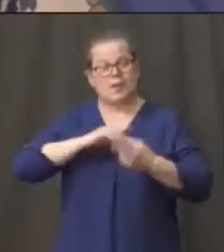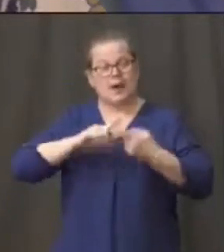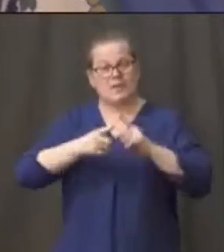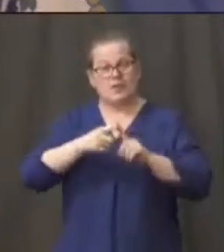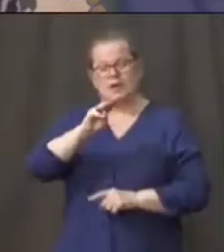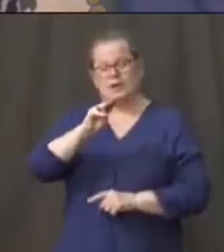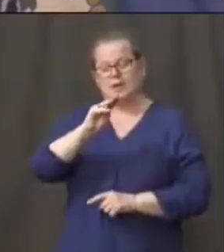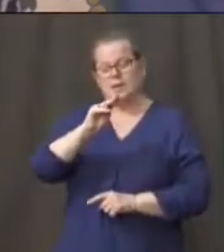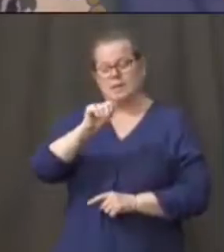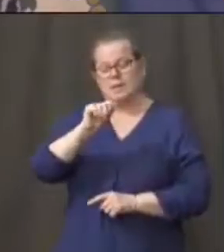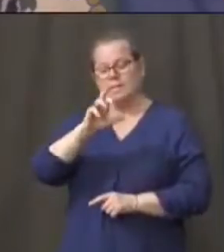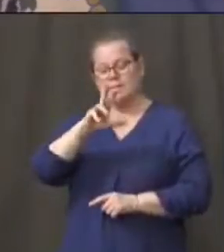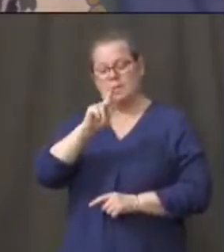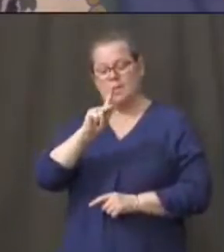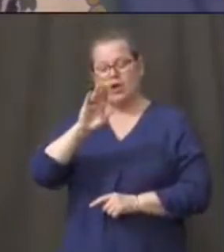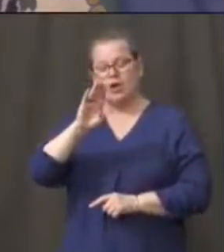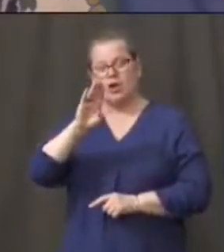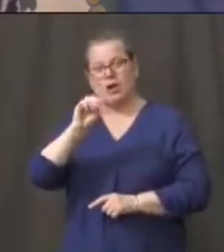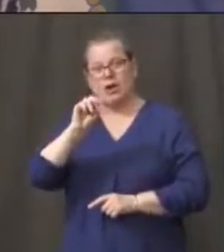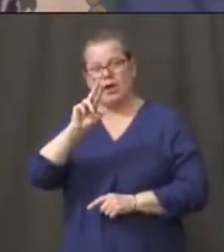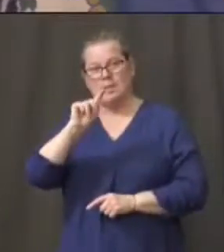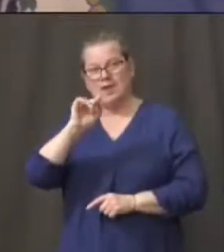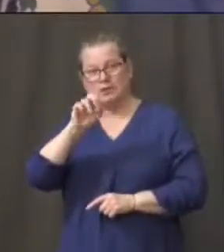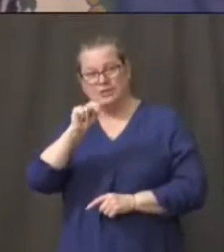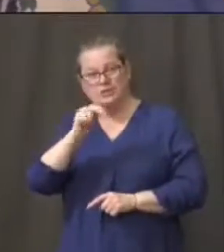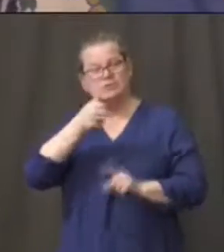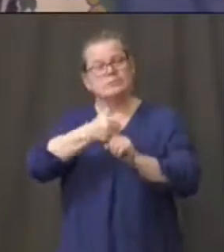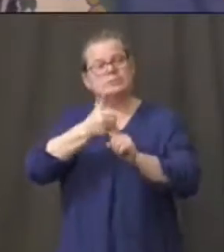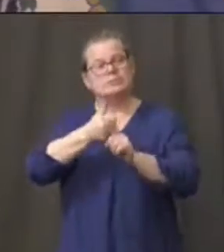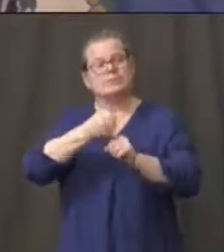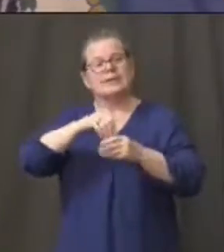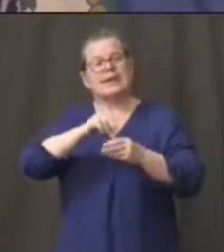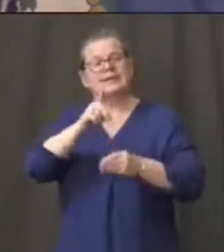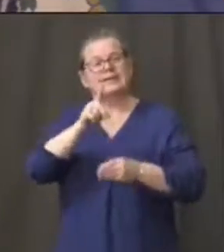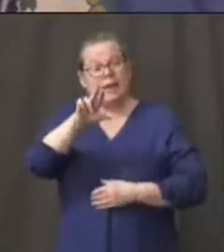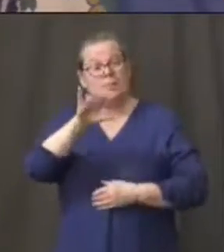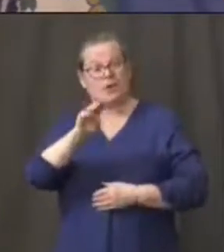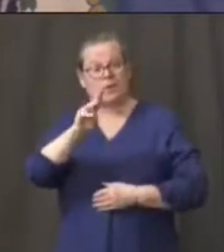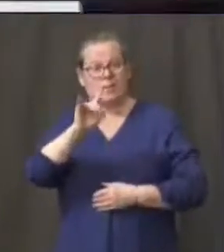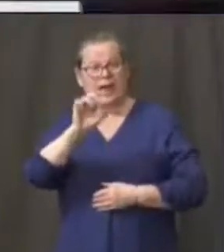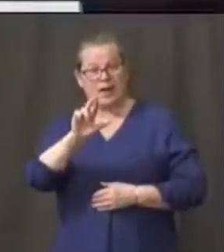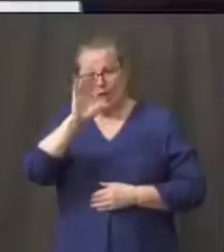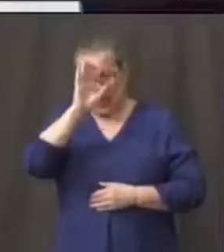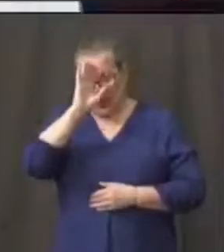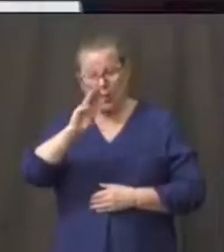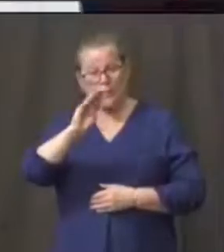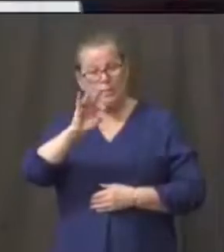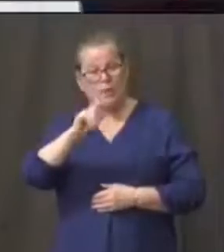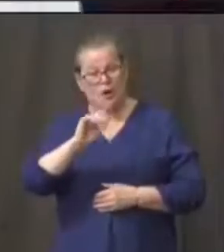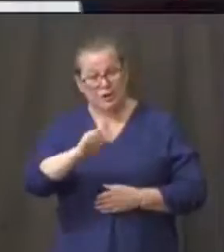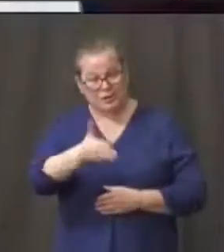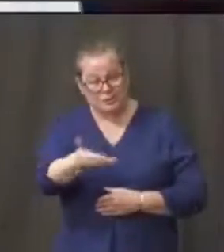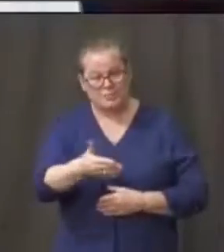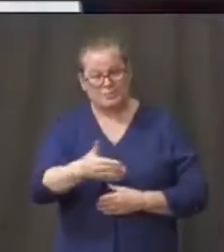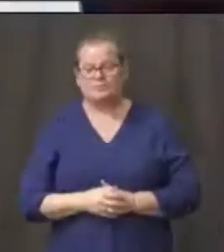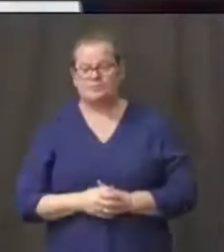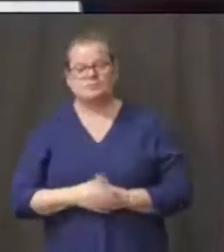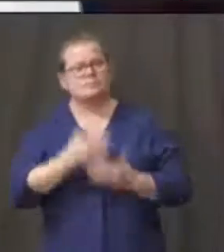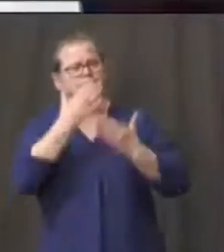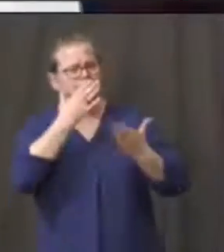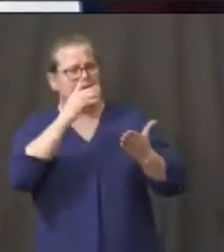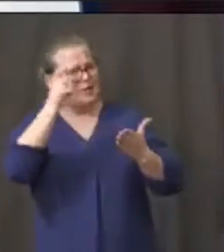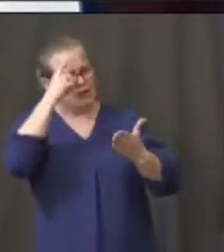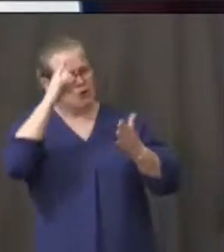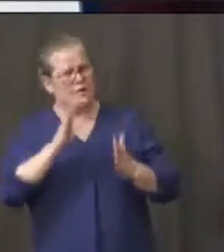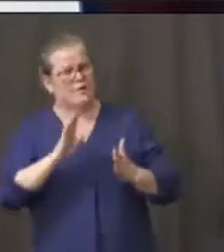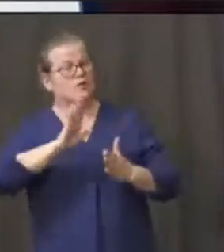Boughton, who's been on the front lines in Danbury for a long time. Mark. Oh, thank you, governor. And we just appreciate all the hard work